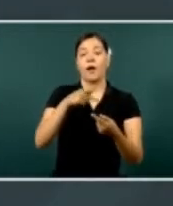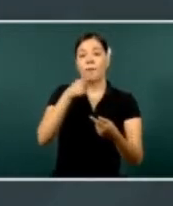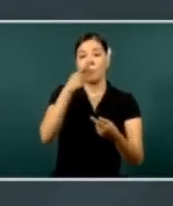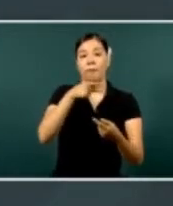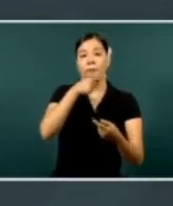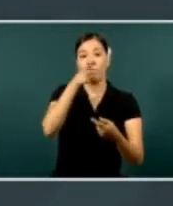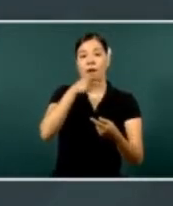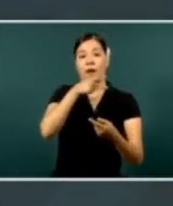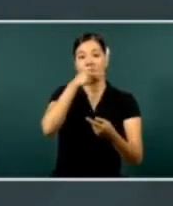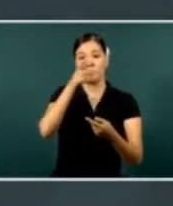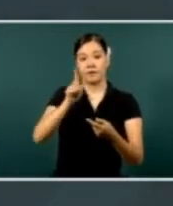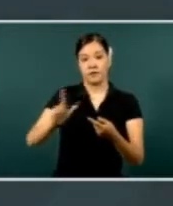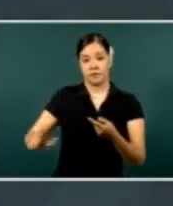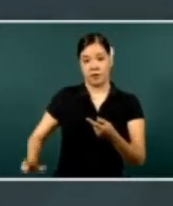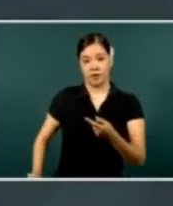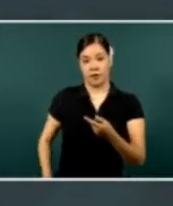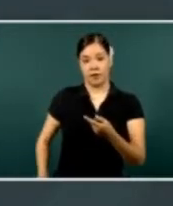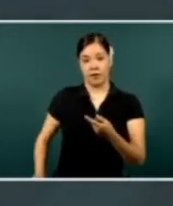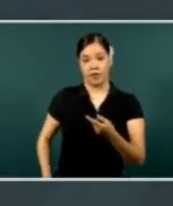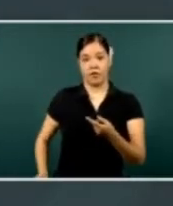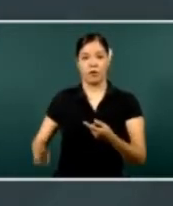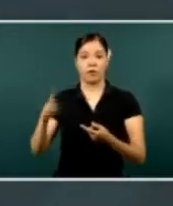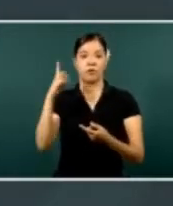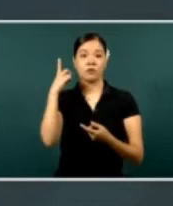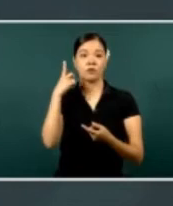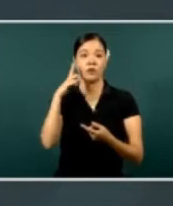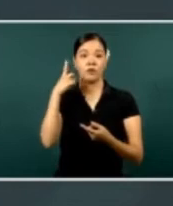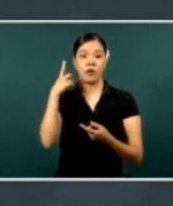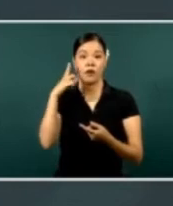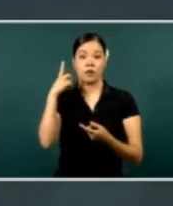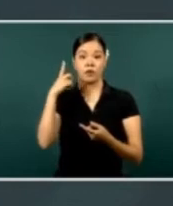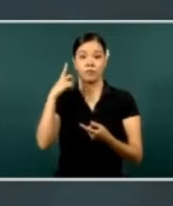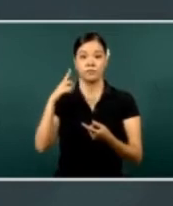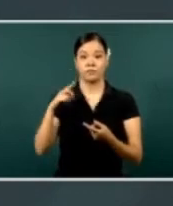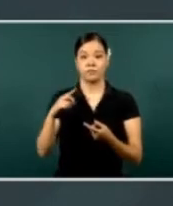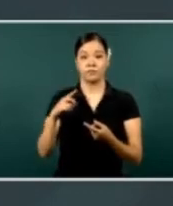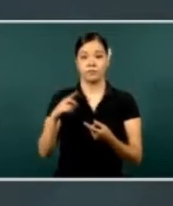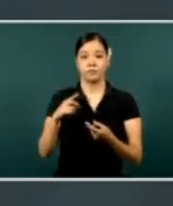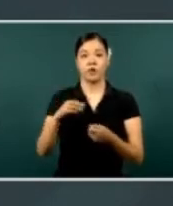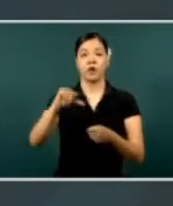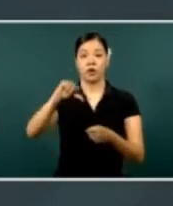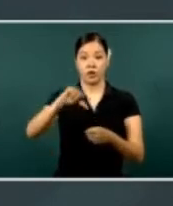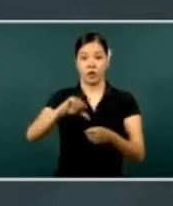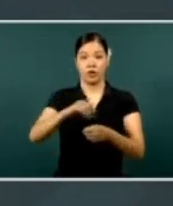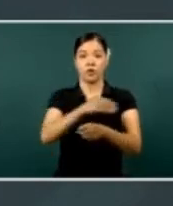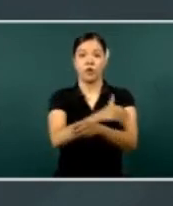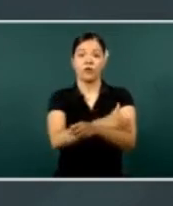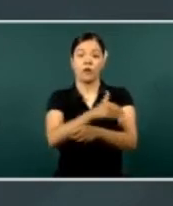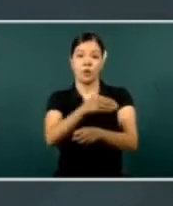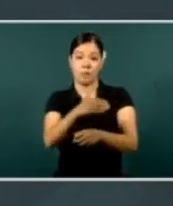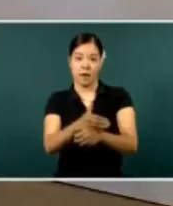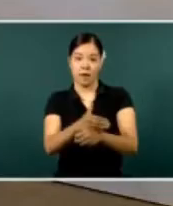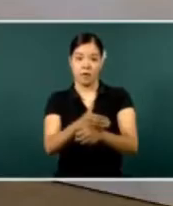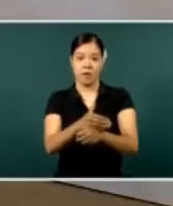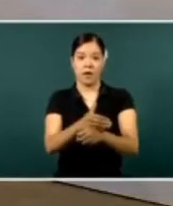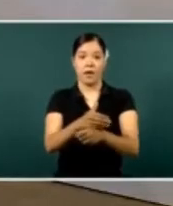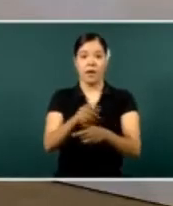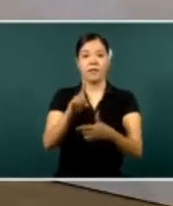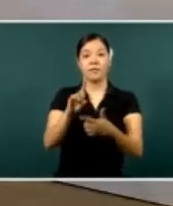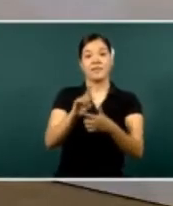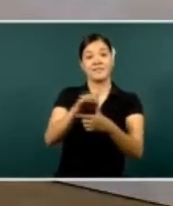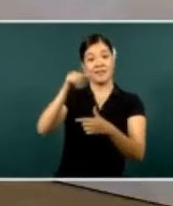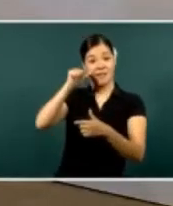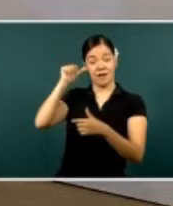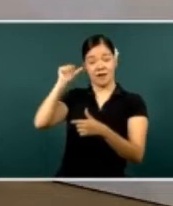the citizen governor of Durango that is accompanying us today, and